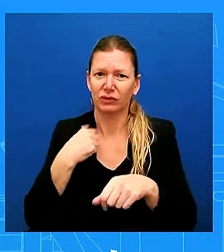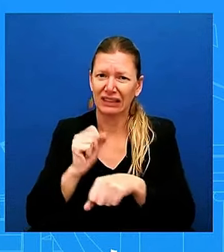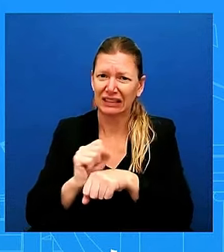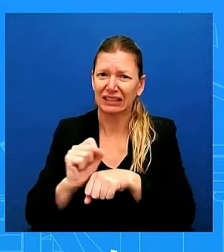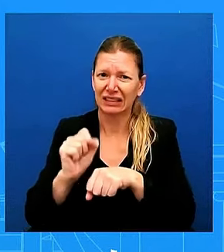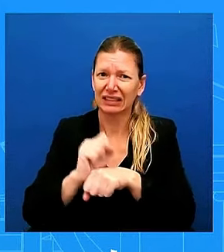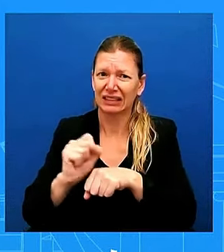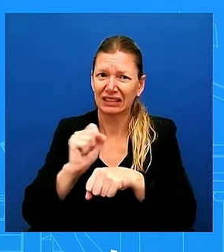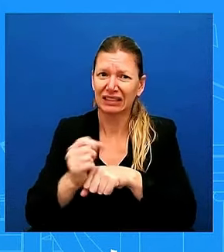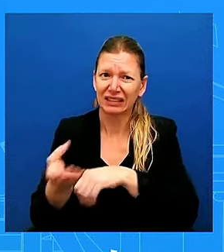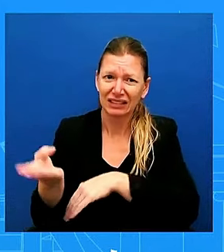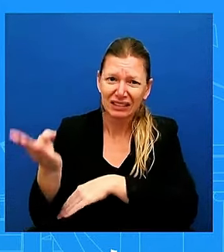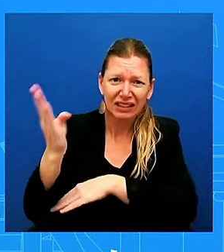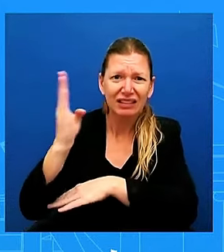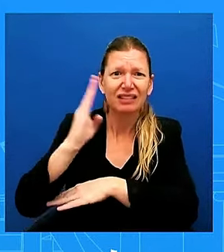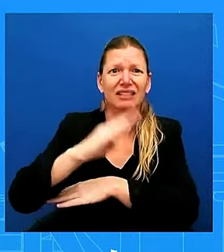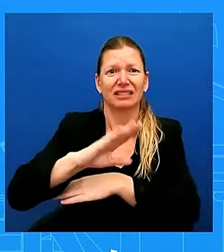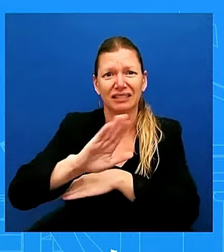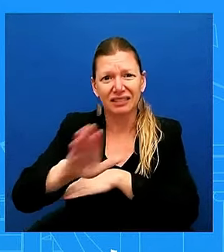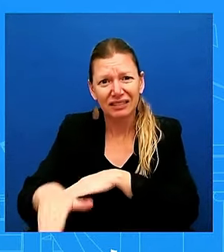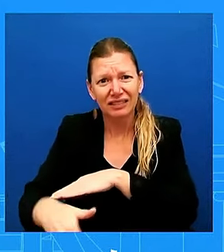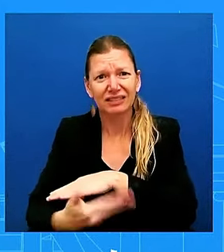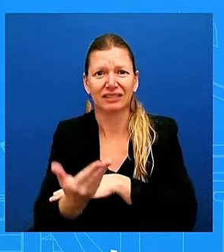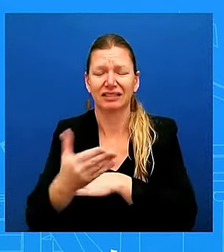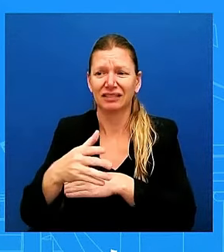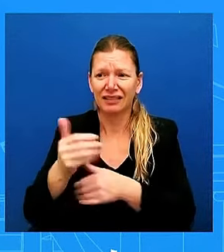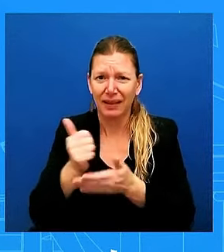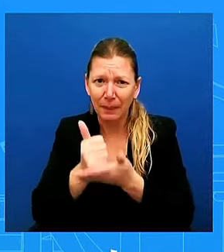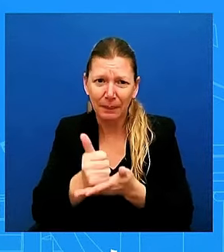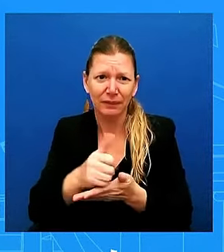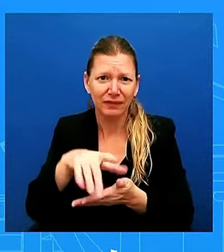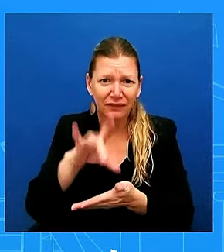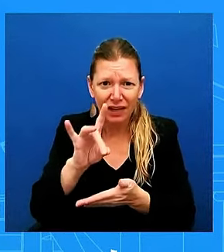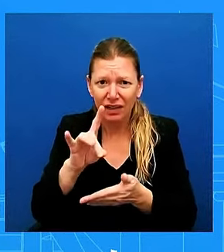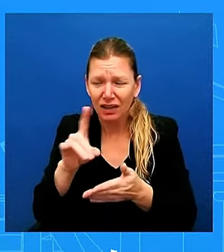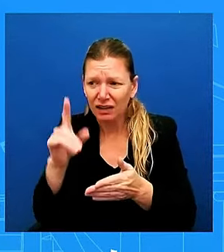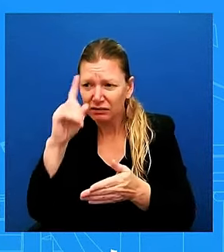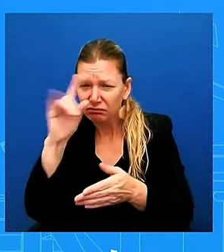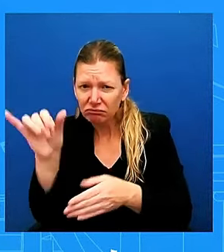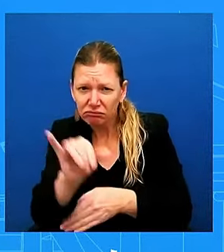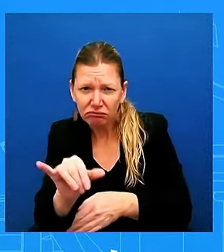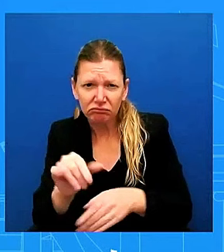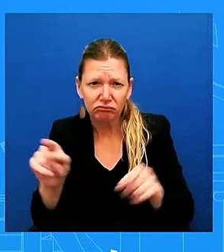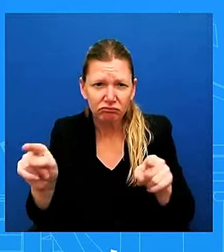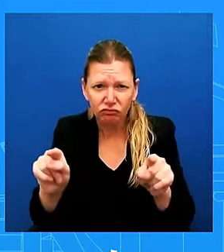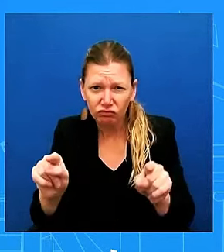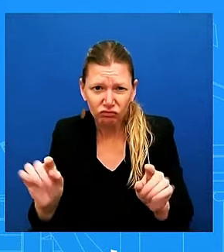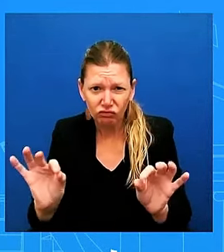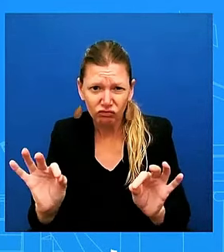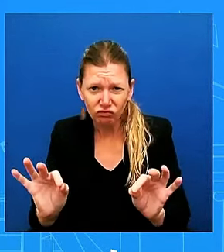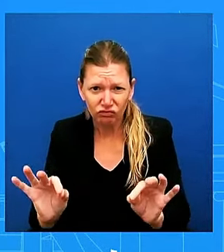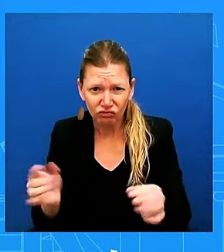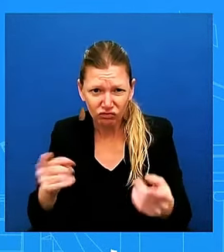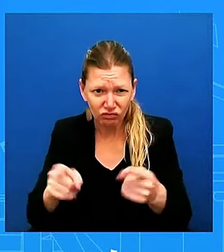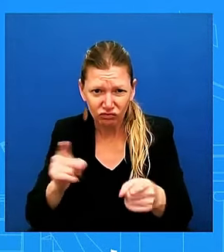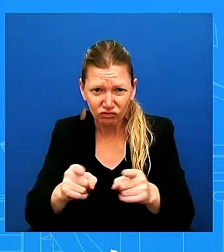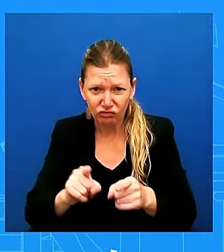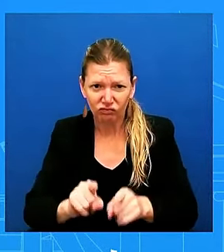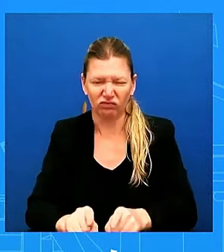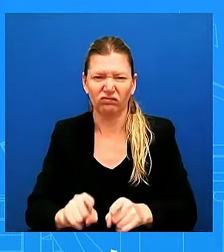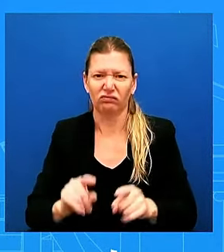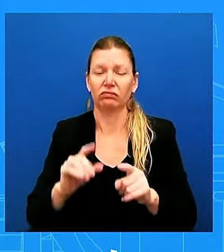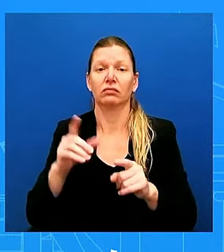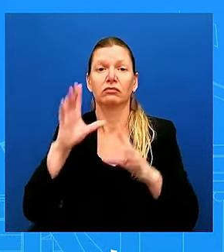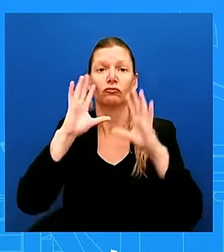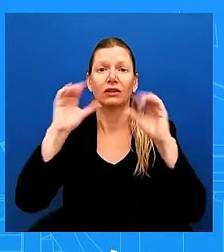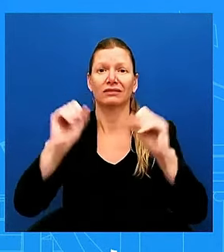find common ground. And the President was clear throughout that process on three things. We needed to get the union and the